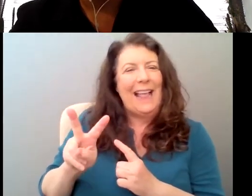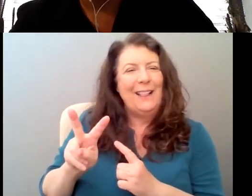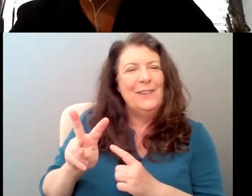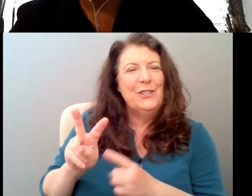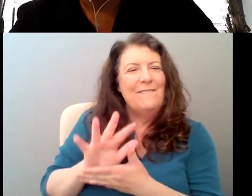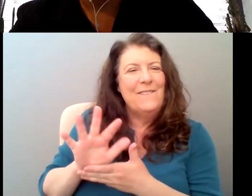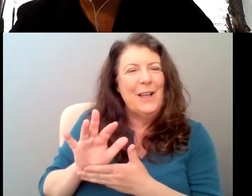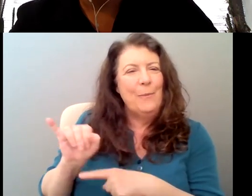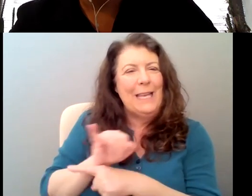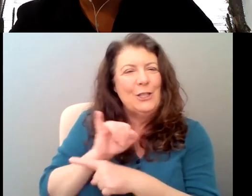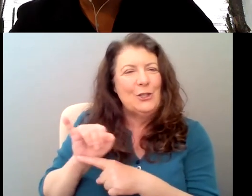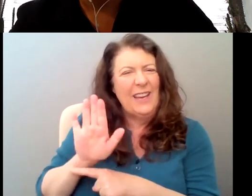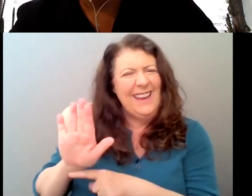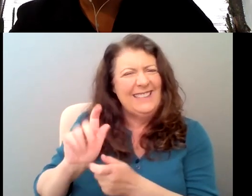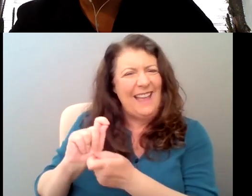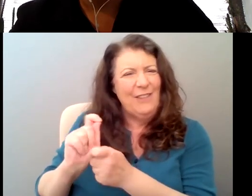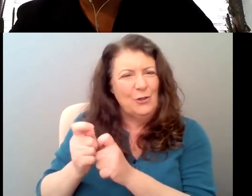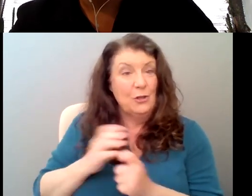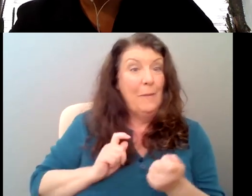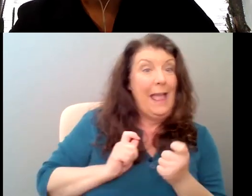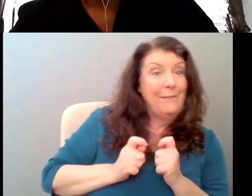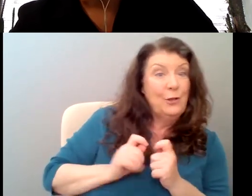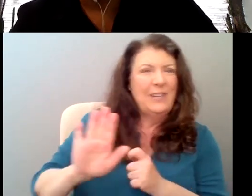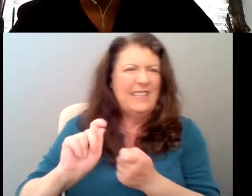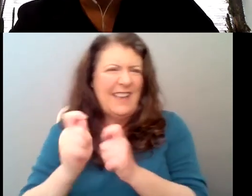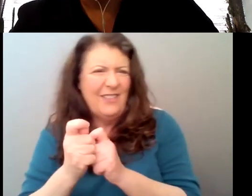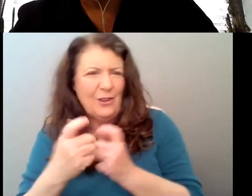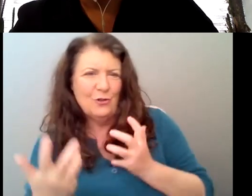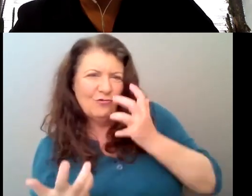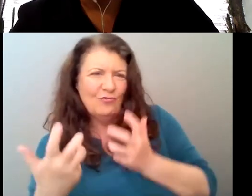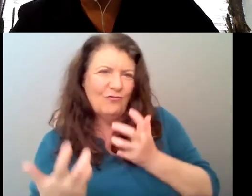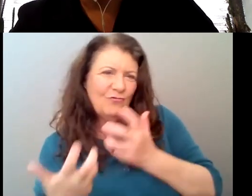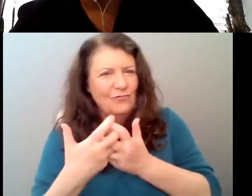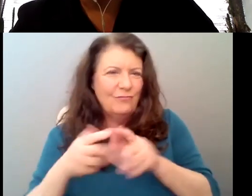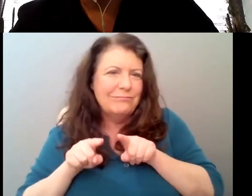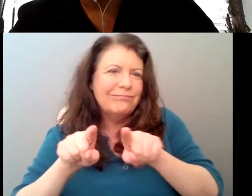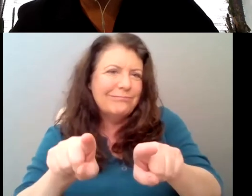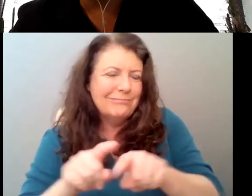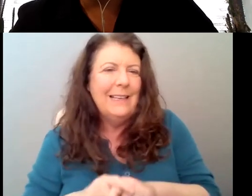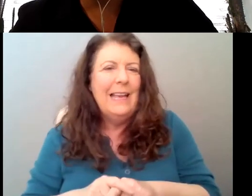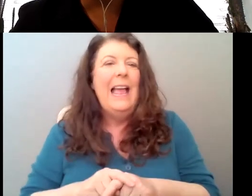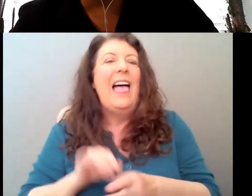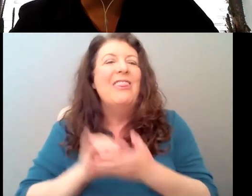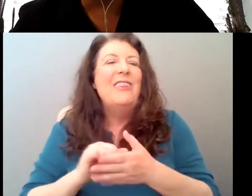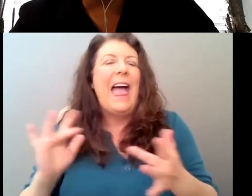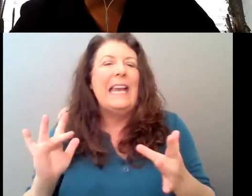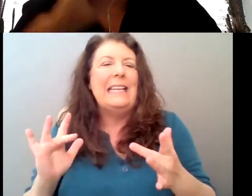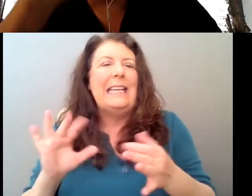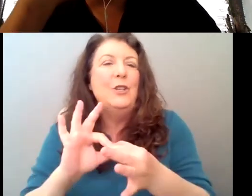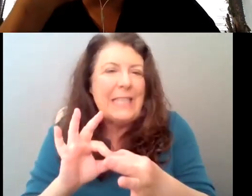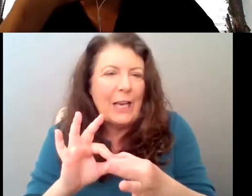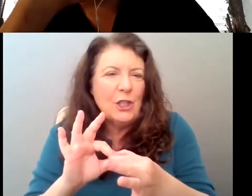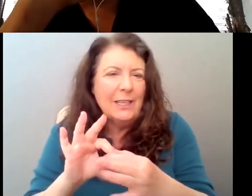I got lucky and, and, and where they intersected, I was able to make Dickinson. Well, it sounds like, yeah, you,